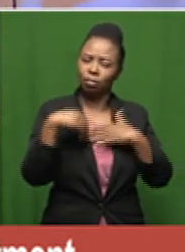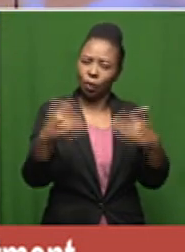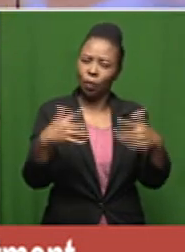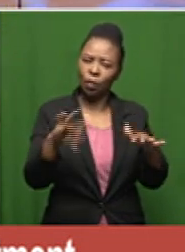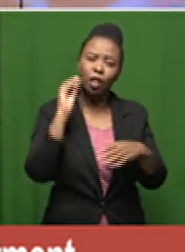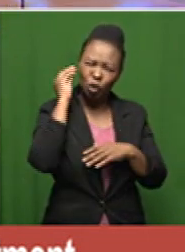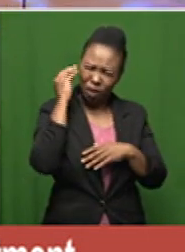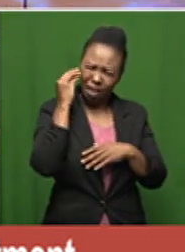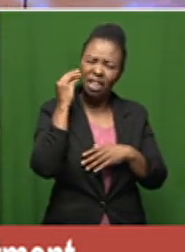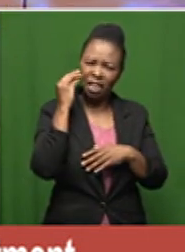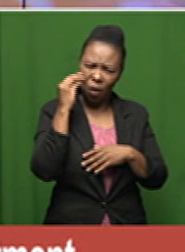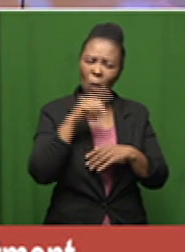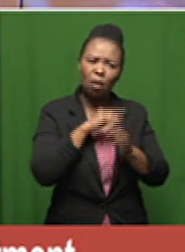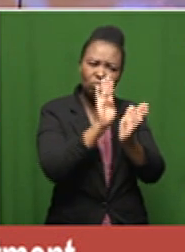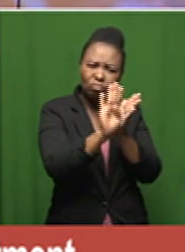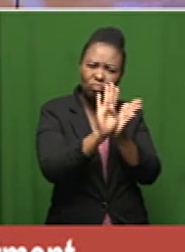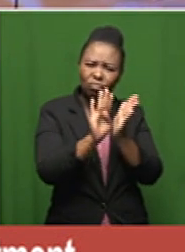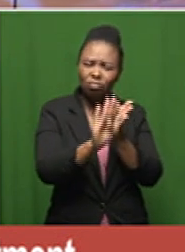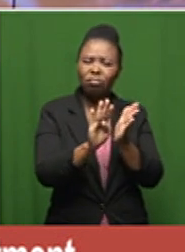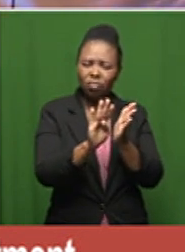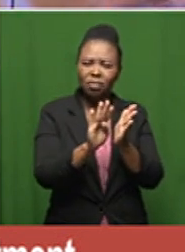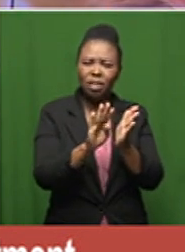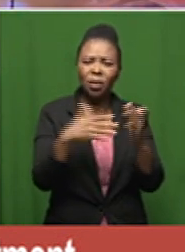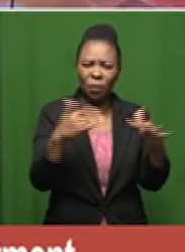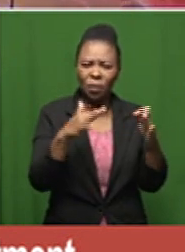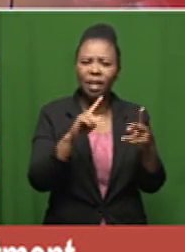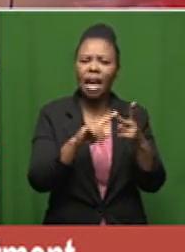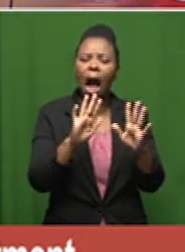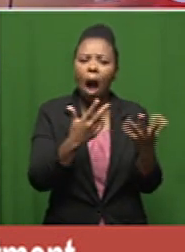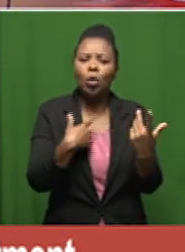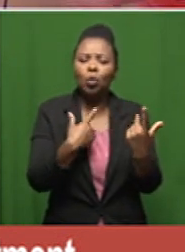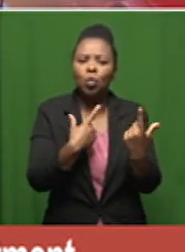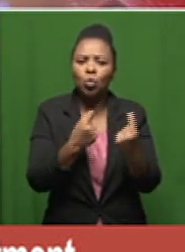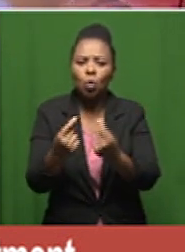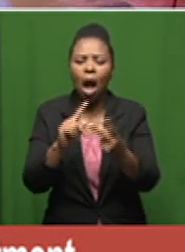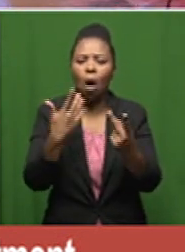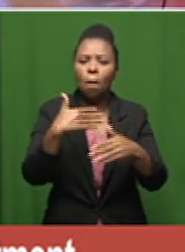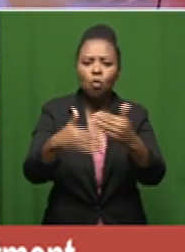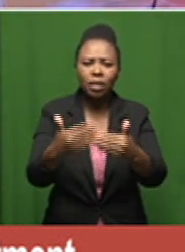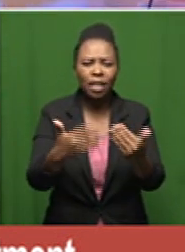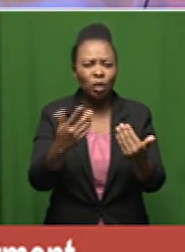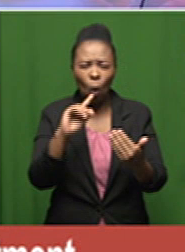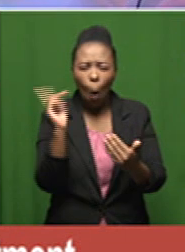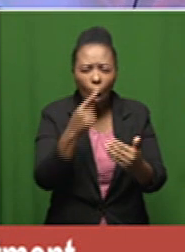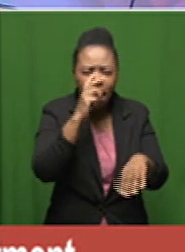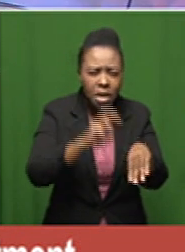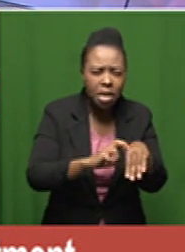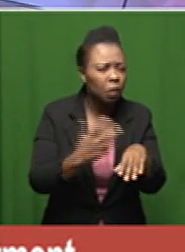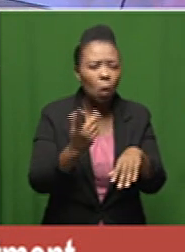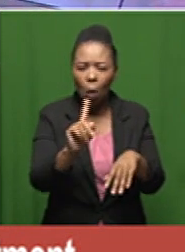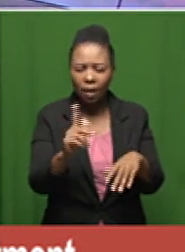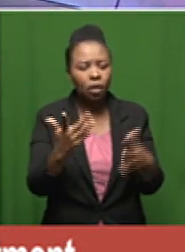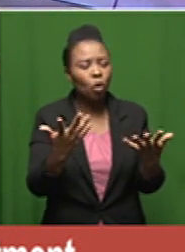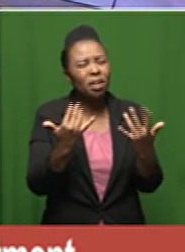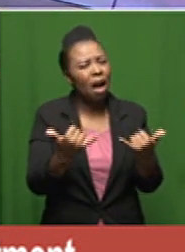shortages that are being experienced and its administration and whether everybody needs it what is the